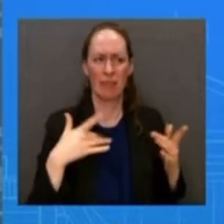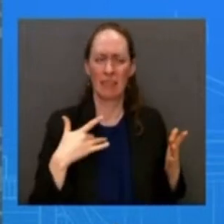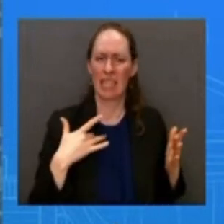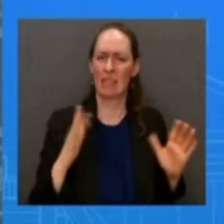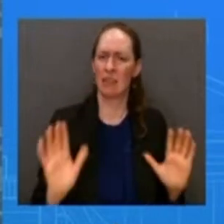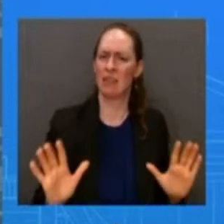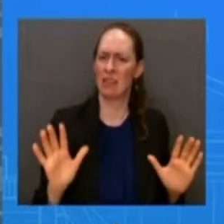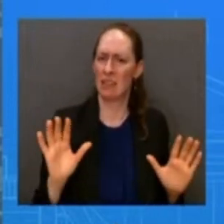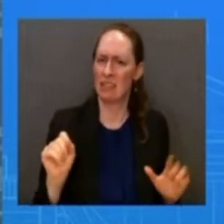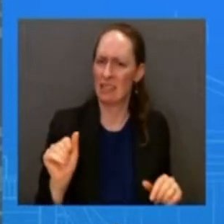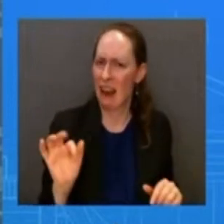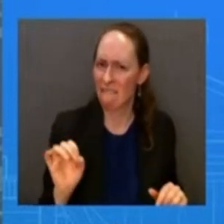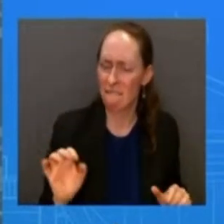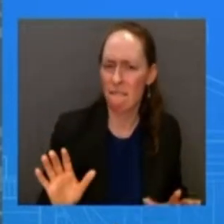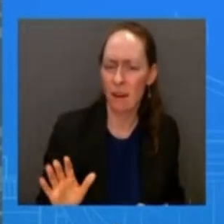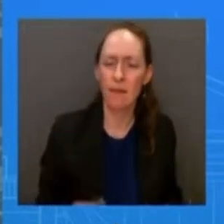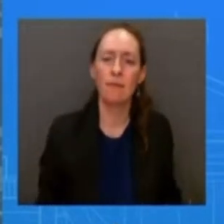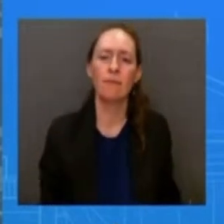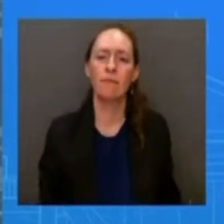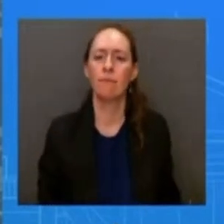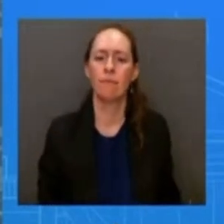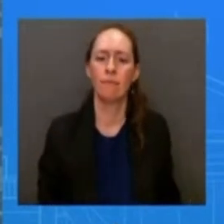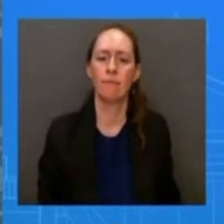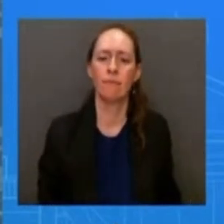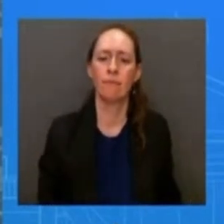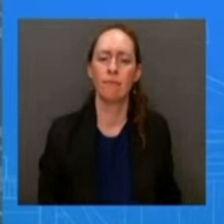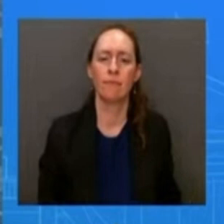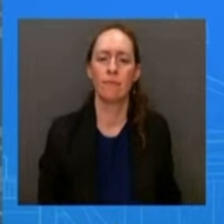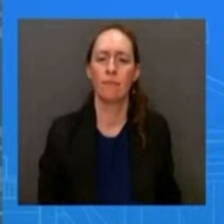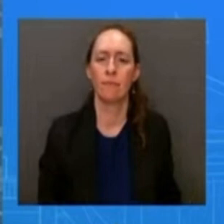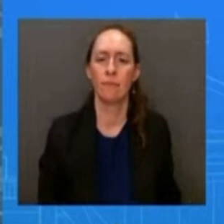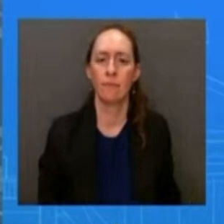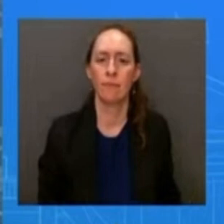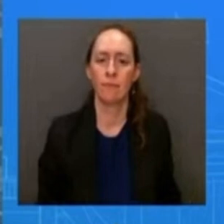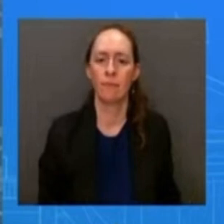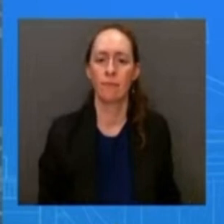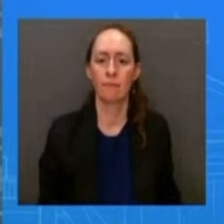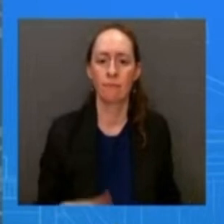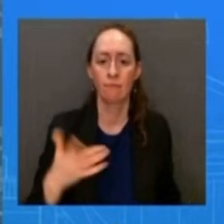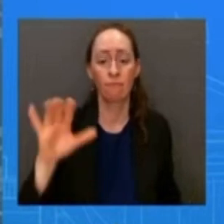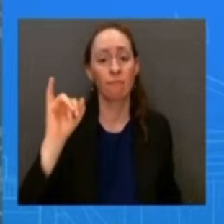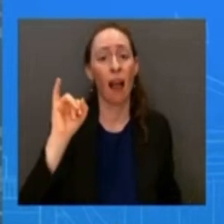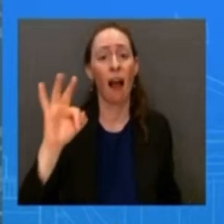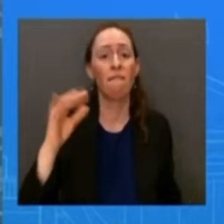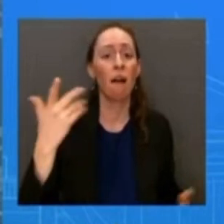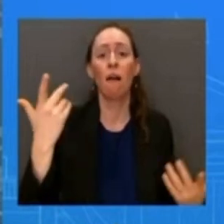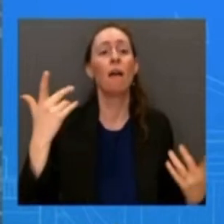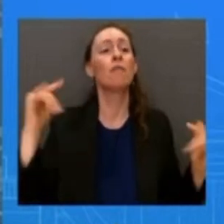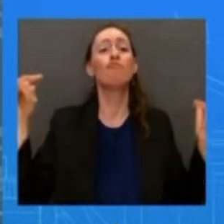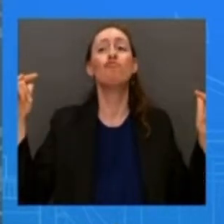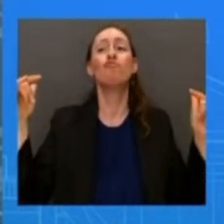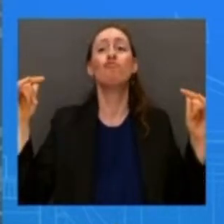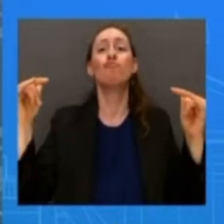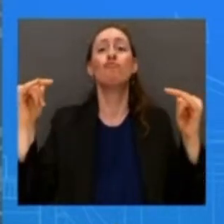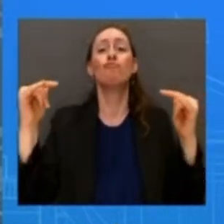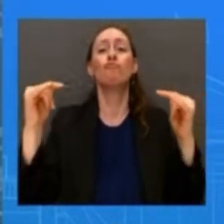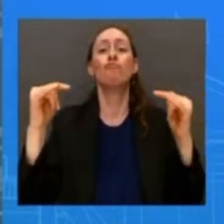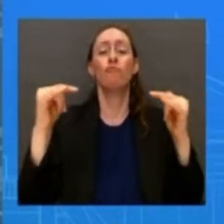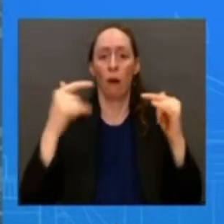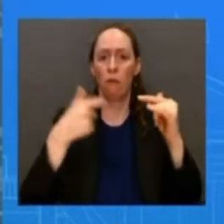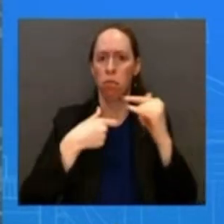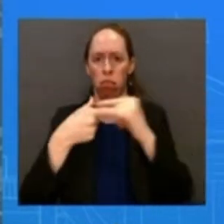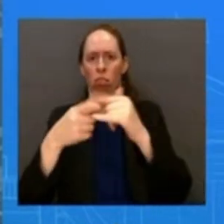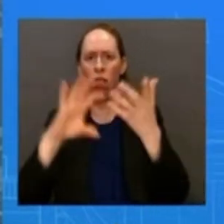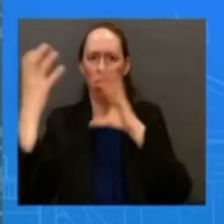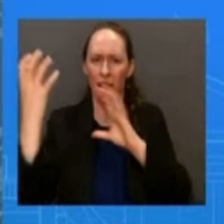above in in our airspace were safe and that's why they were taken down uh the three objects as you all know they are now uh